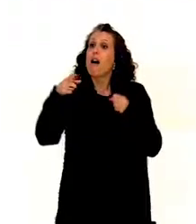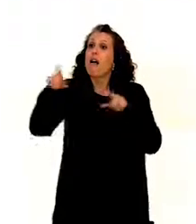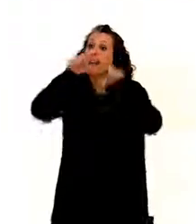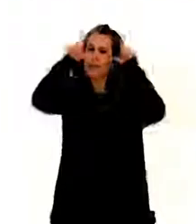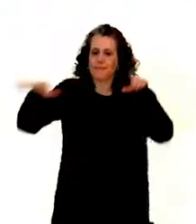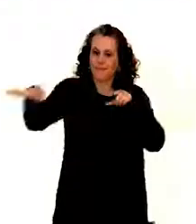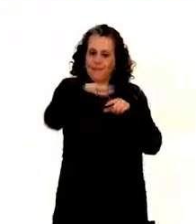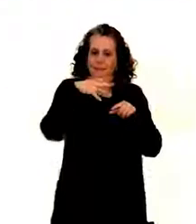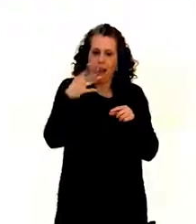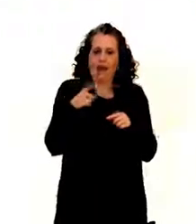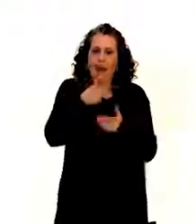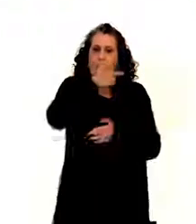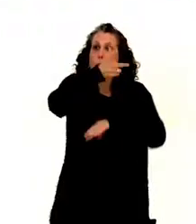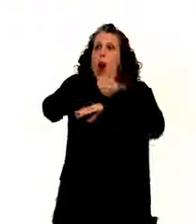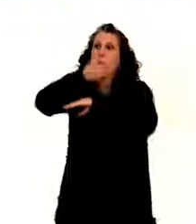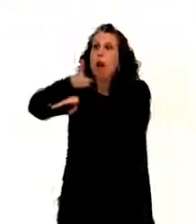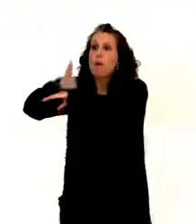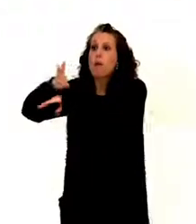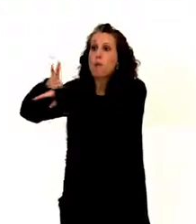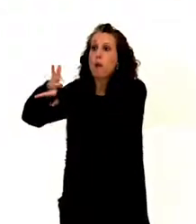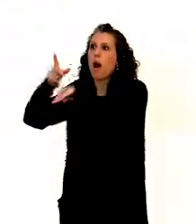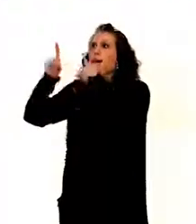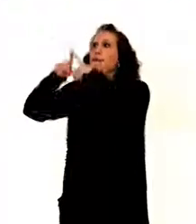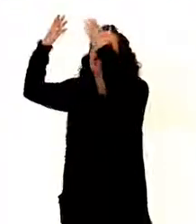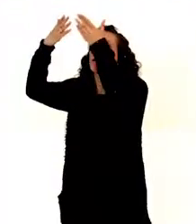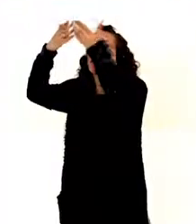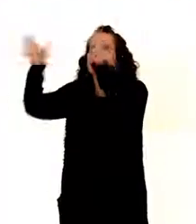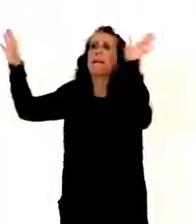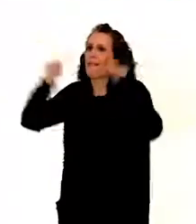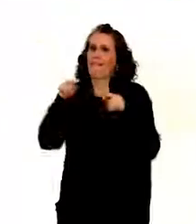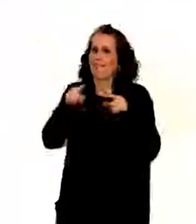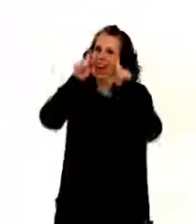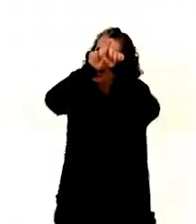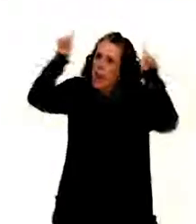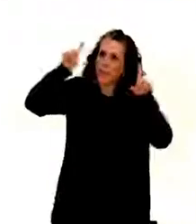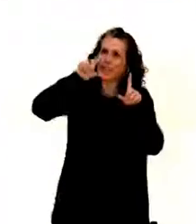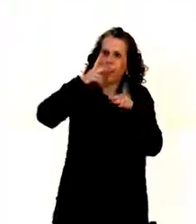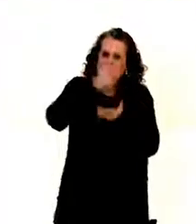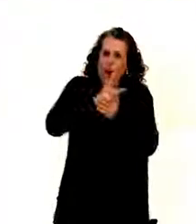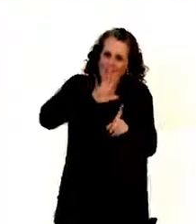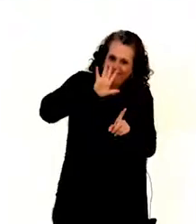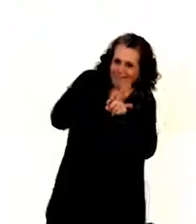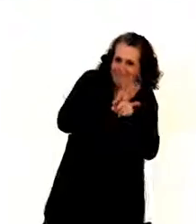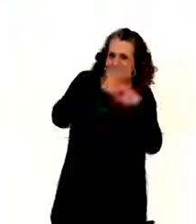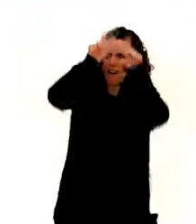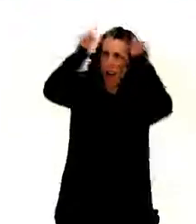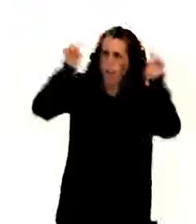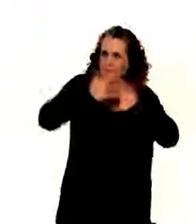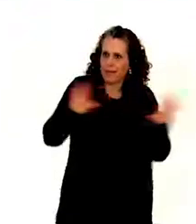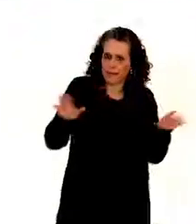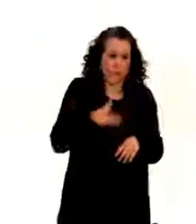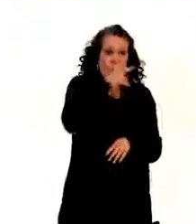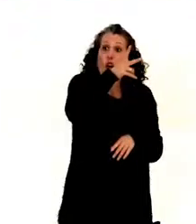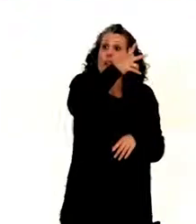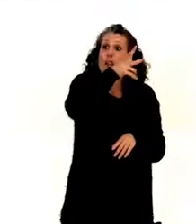about public parking space where they would have to make accessibility standards. It's just private. And all the parking